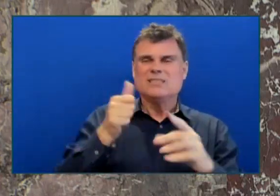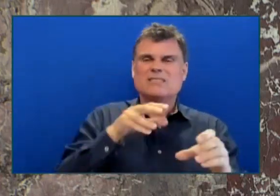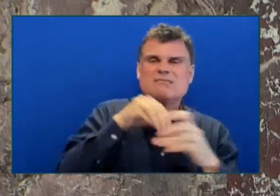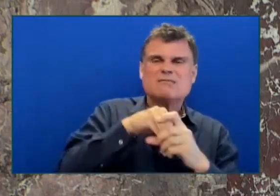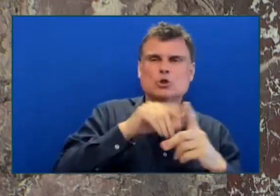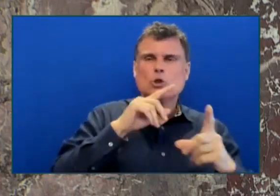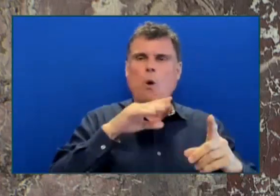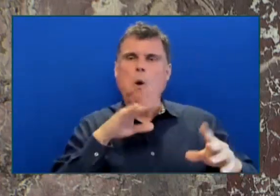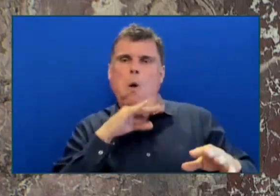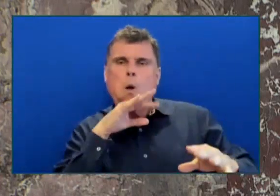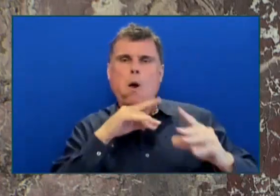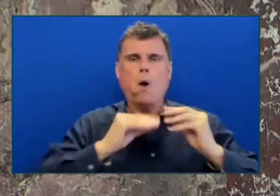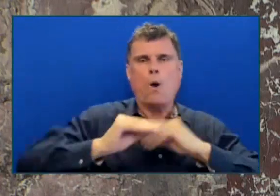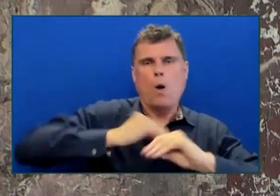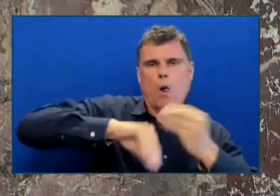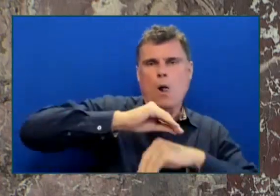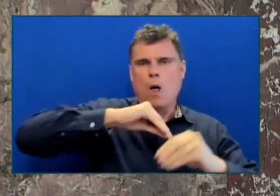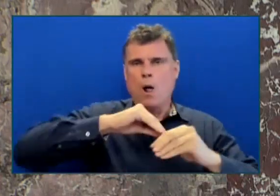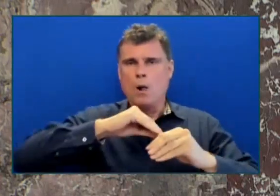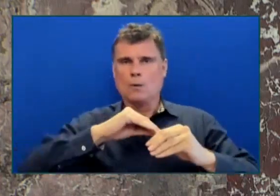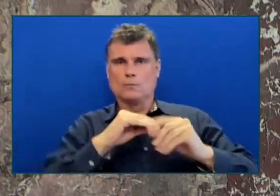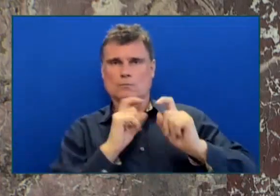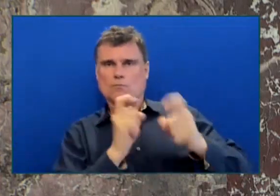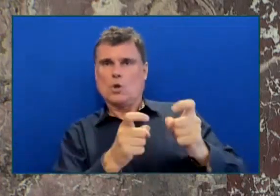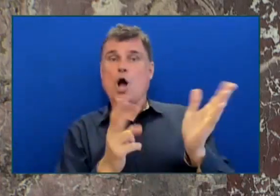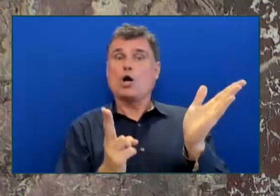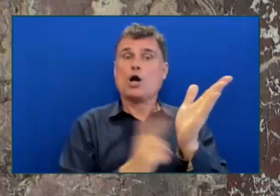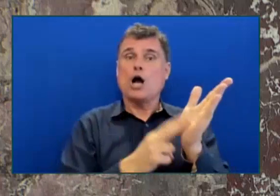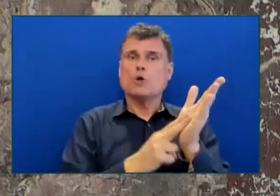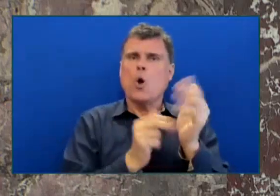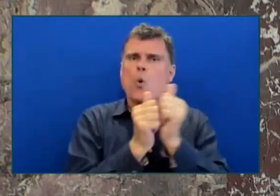the report And it's why he's no longer the CEO, hon. Speaker